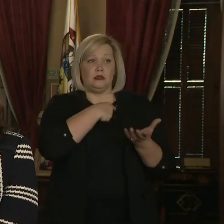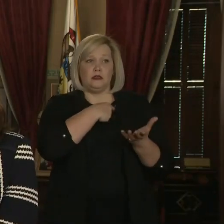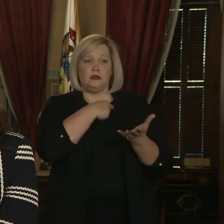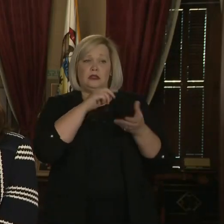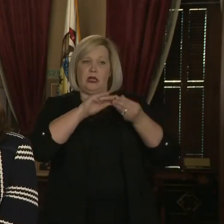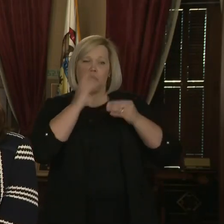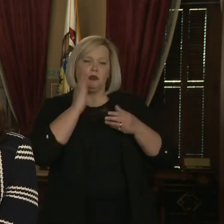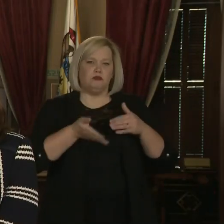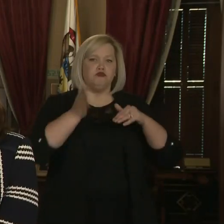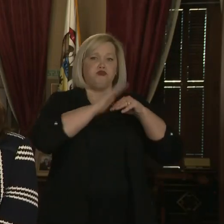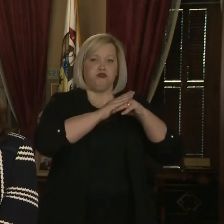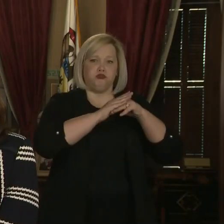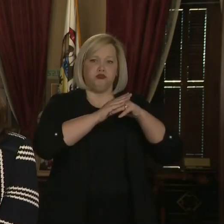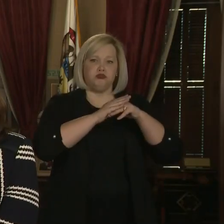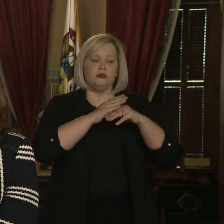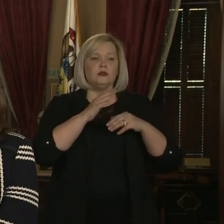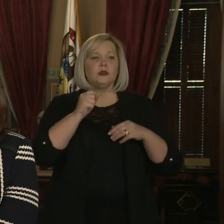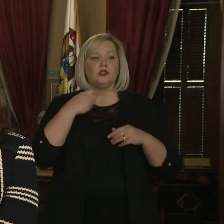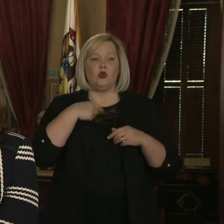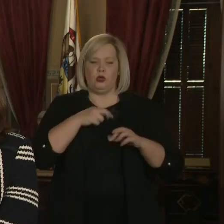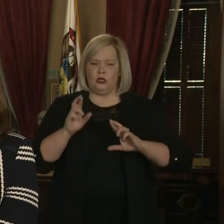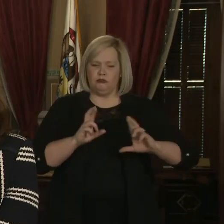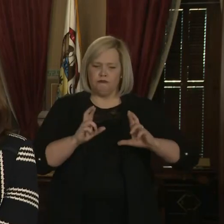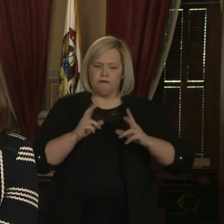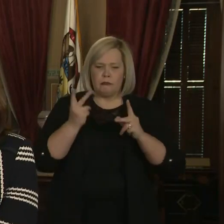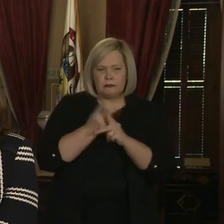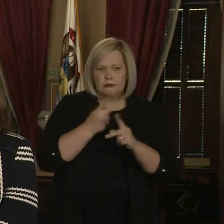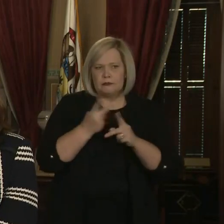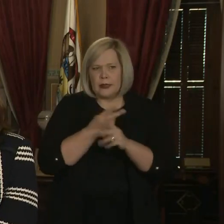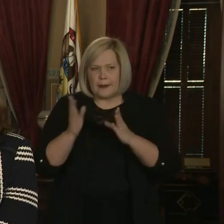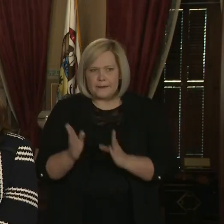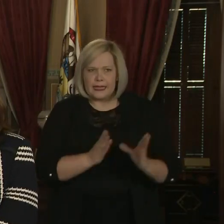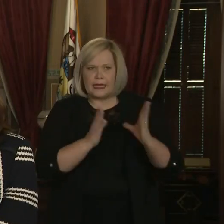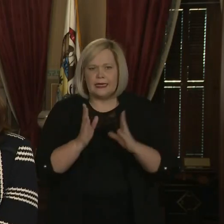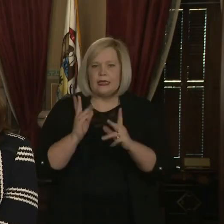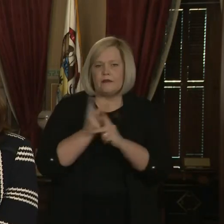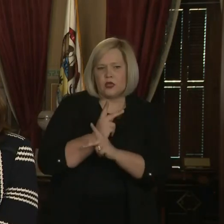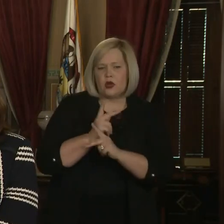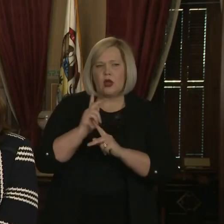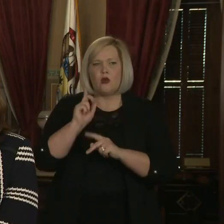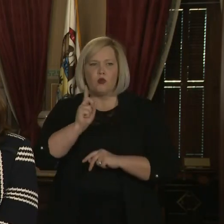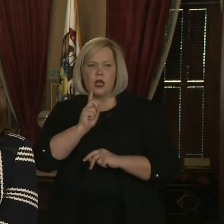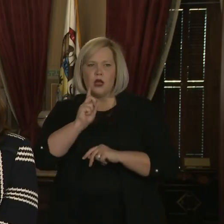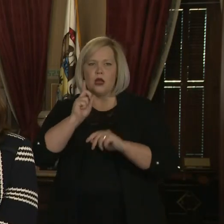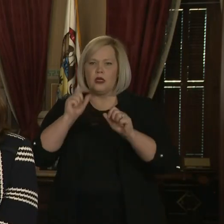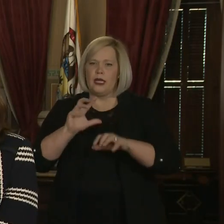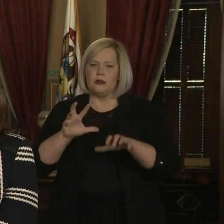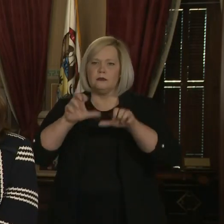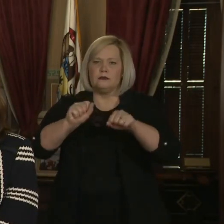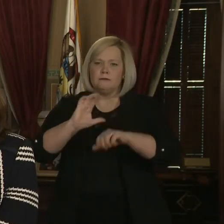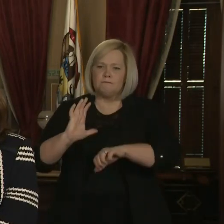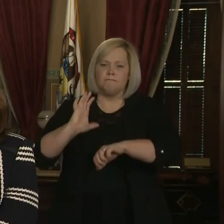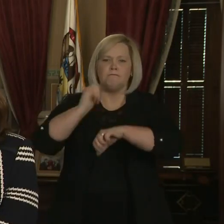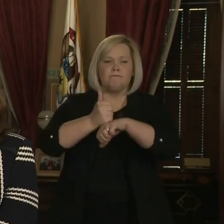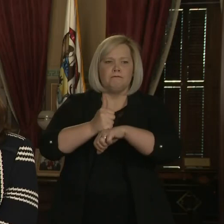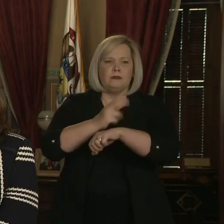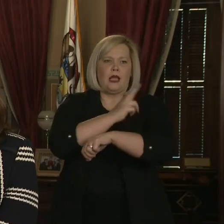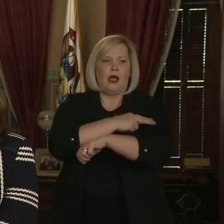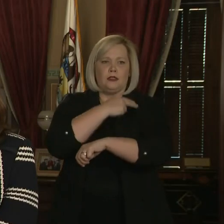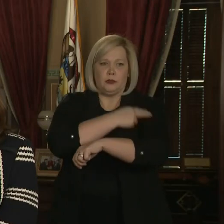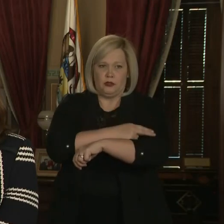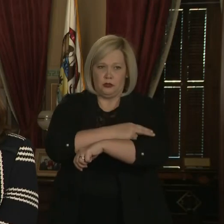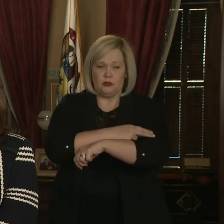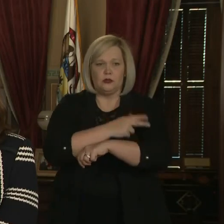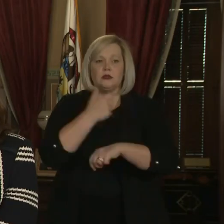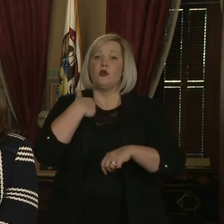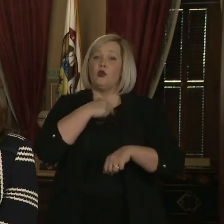we are making preparations to have additional kind of offsite, uh, places around the state. We've been working incredibly